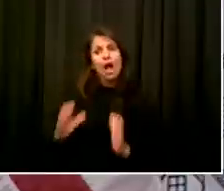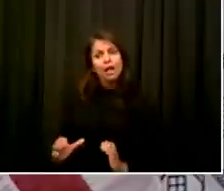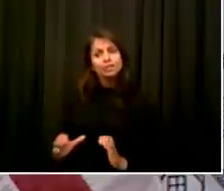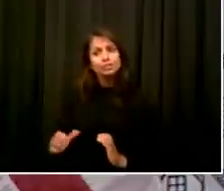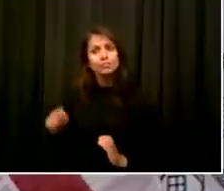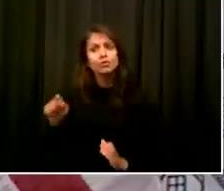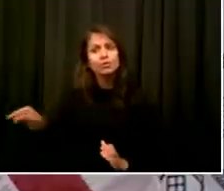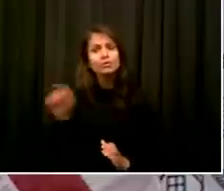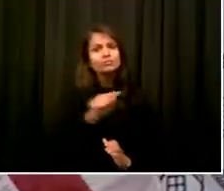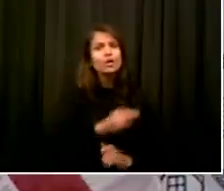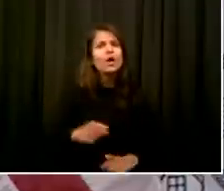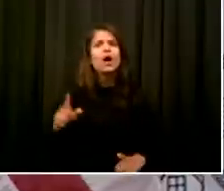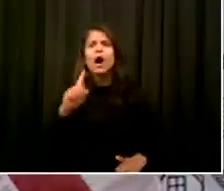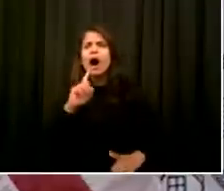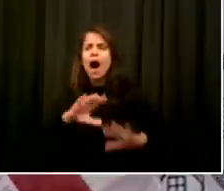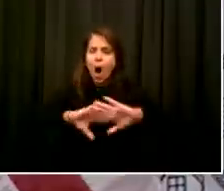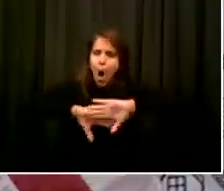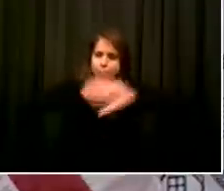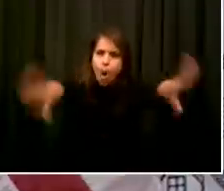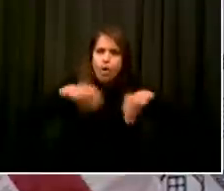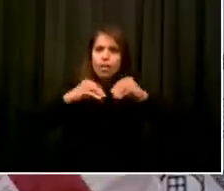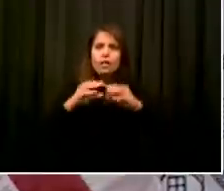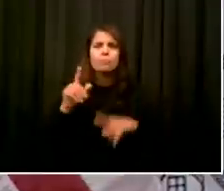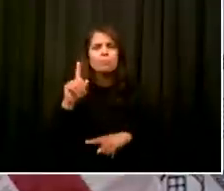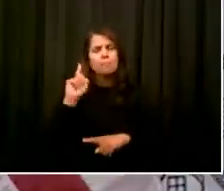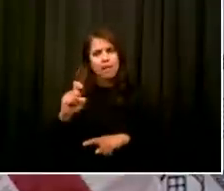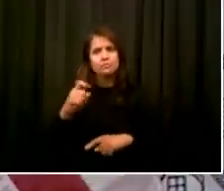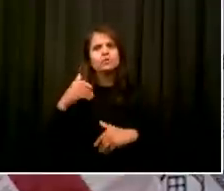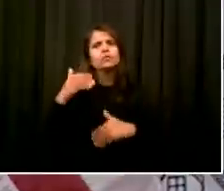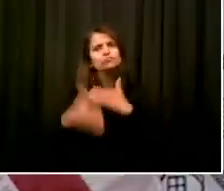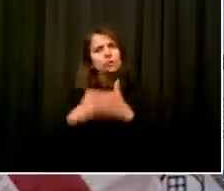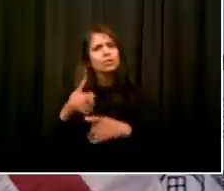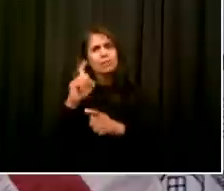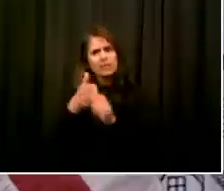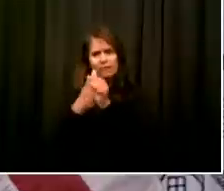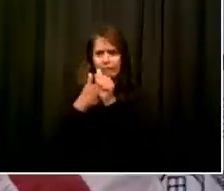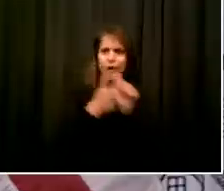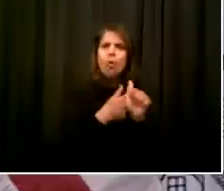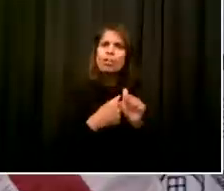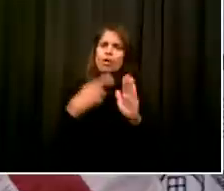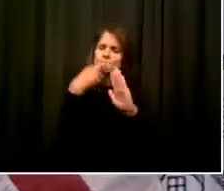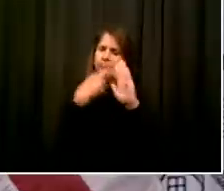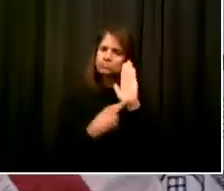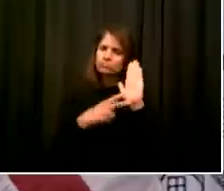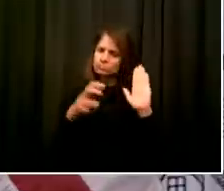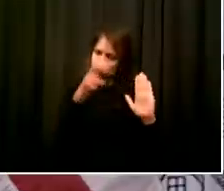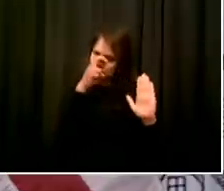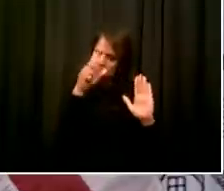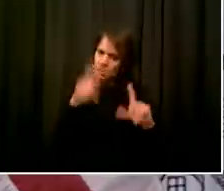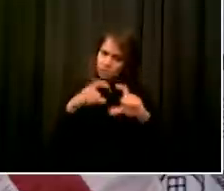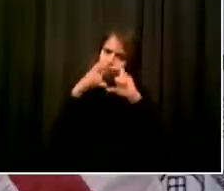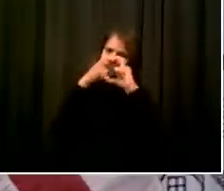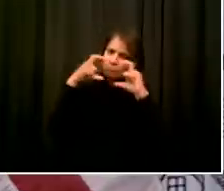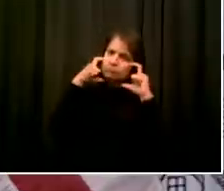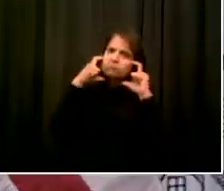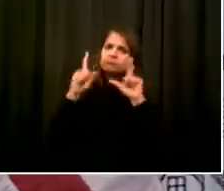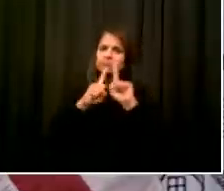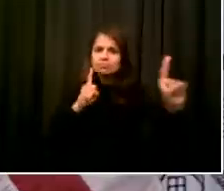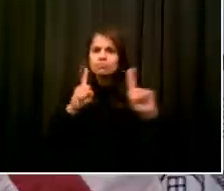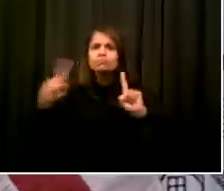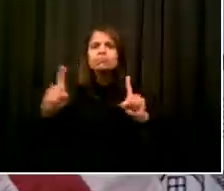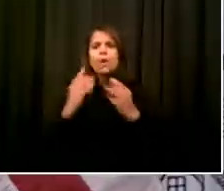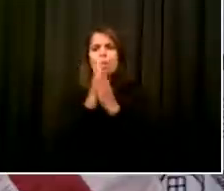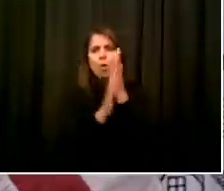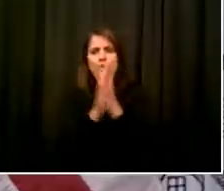That means we need to get it right. So phase two begins Monday. Up until Monday, please respect the rules that are in place